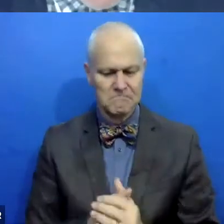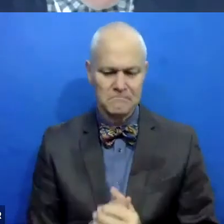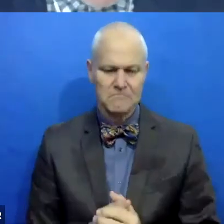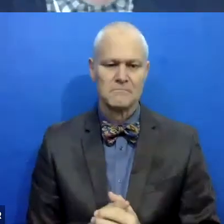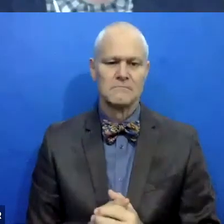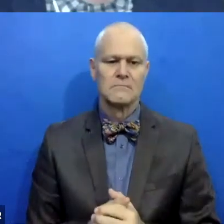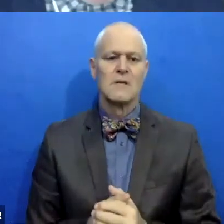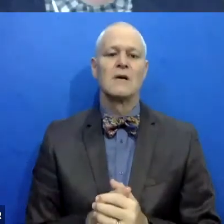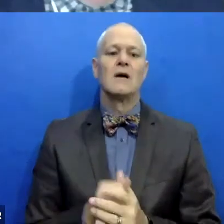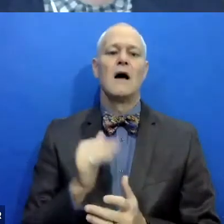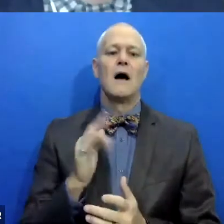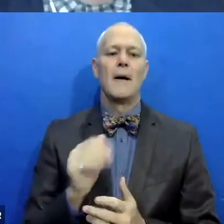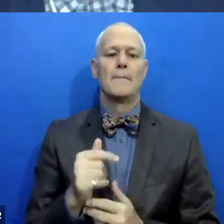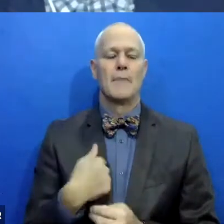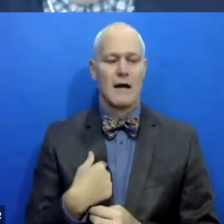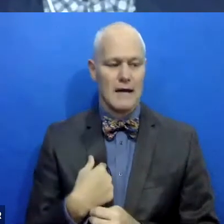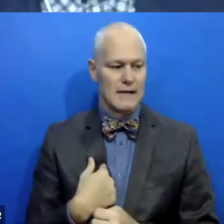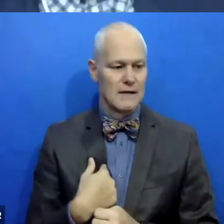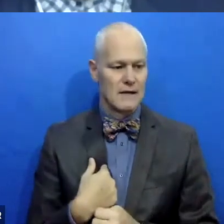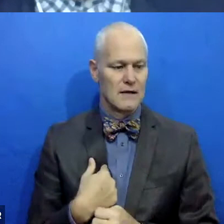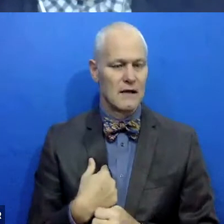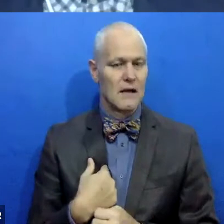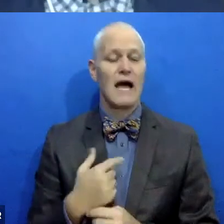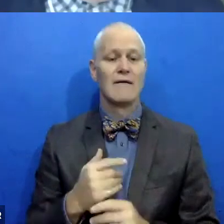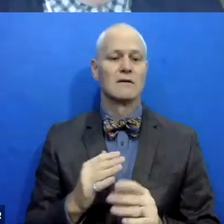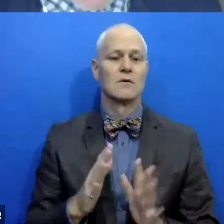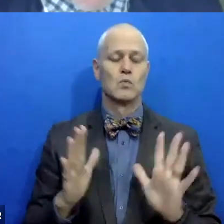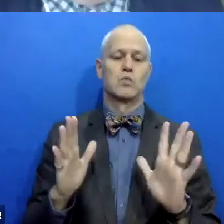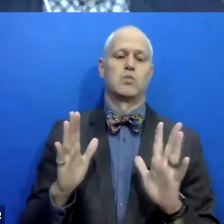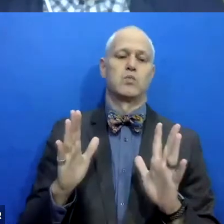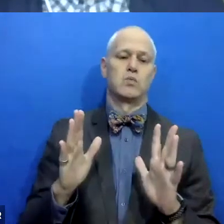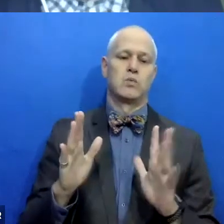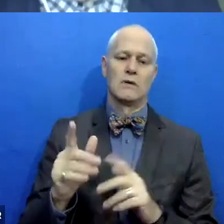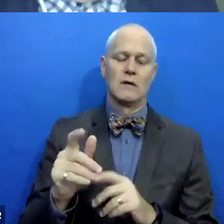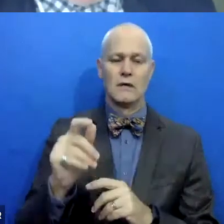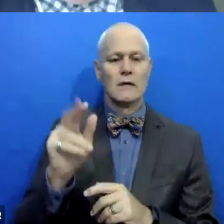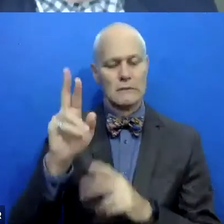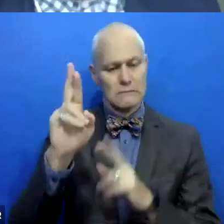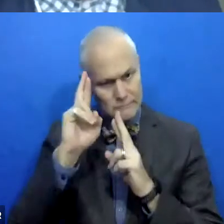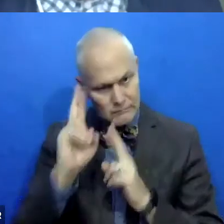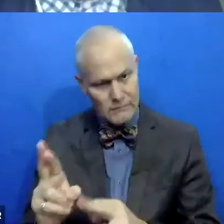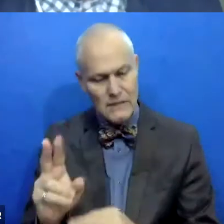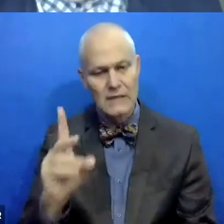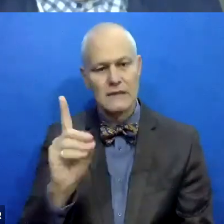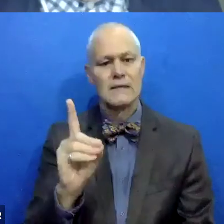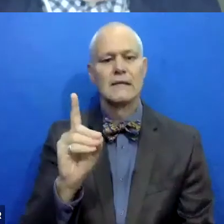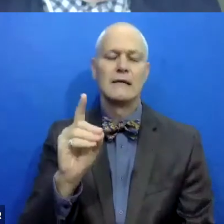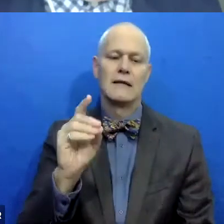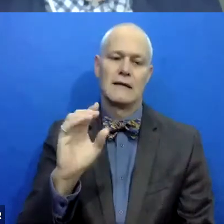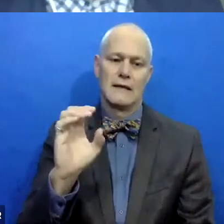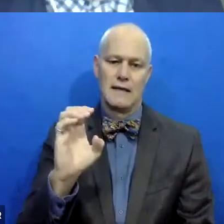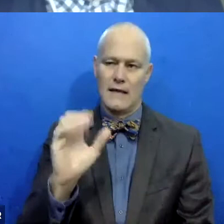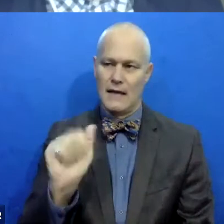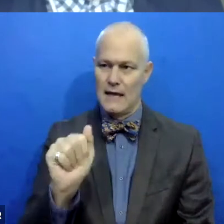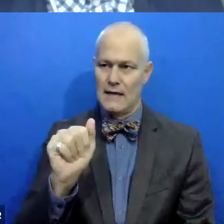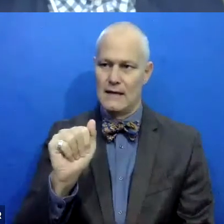I have great regard for the folks at DAIP, the folks who manage what's called